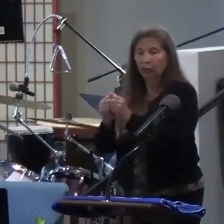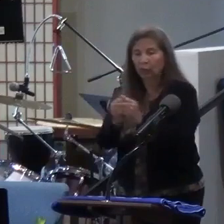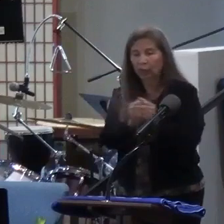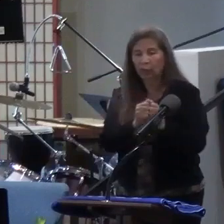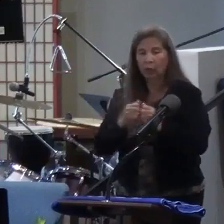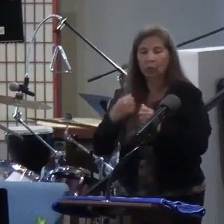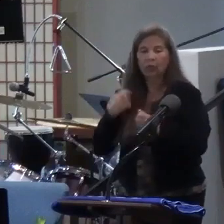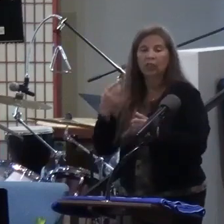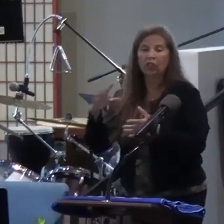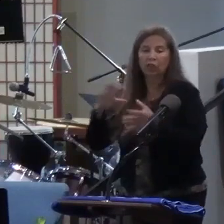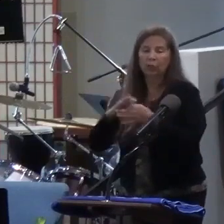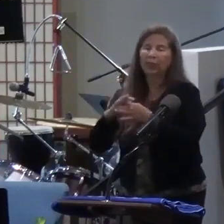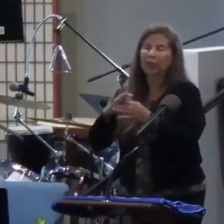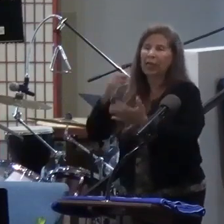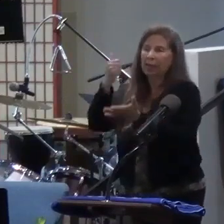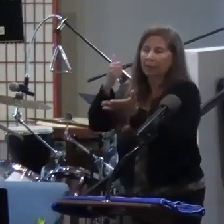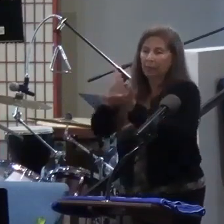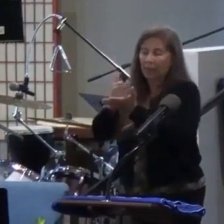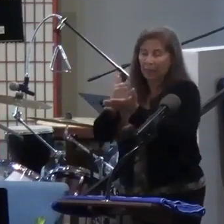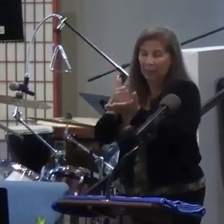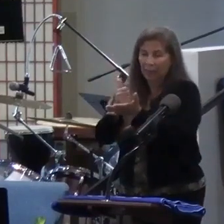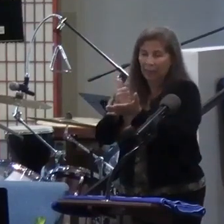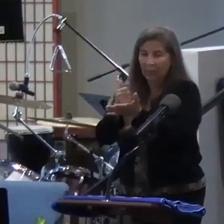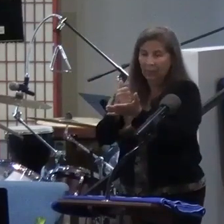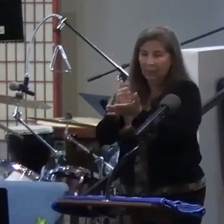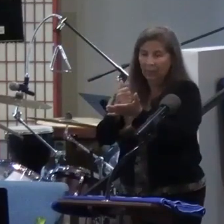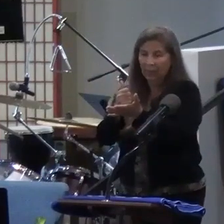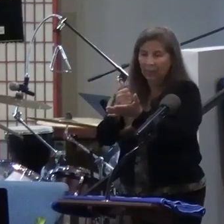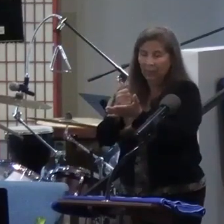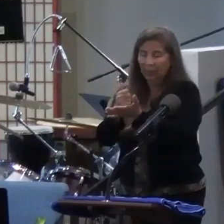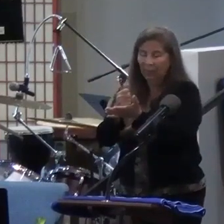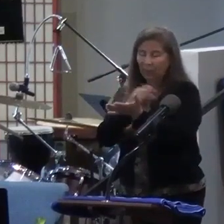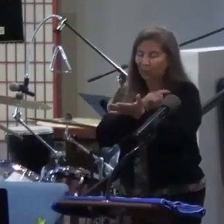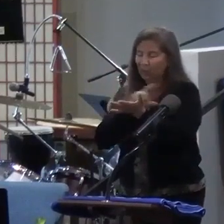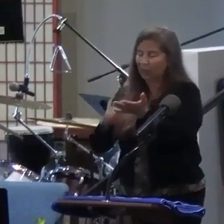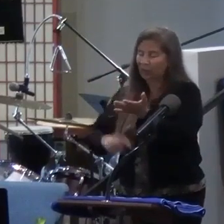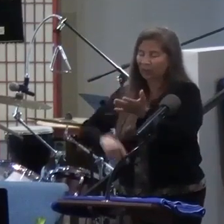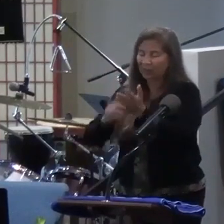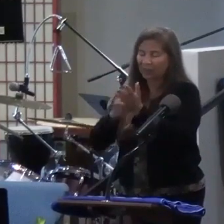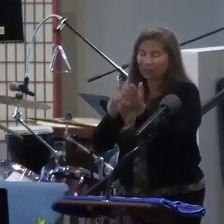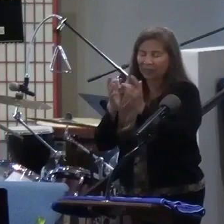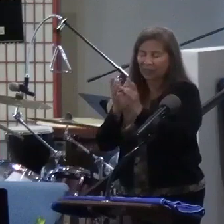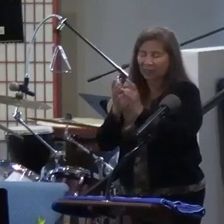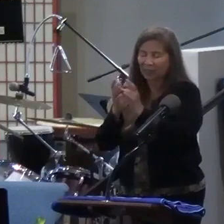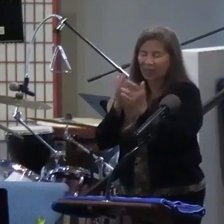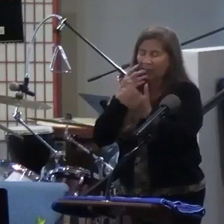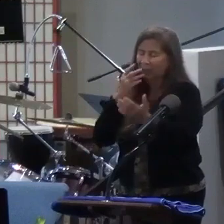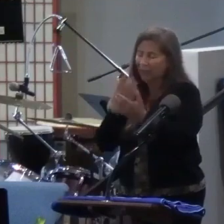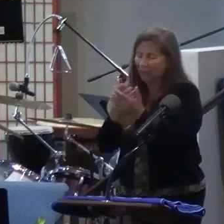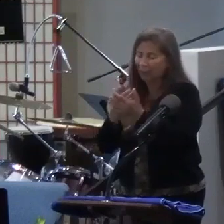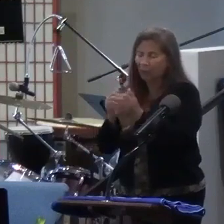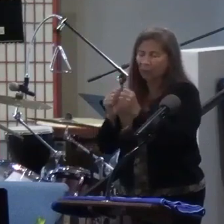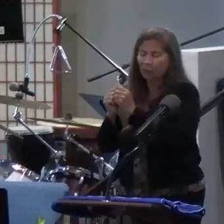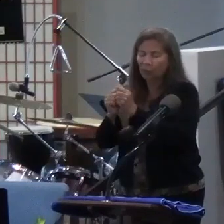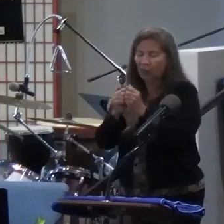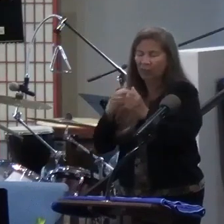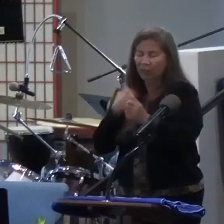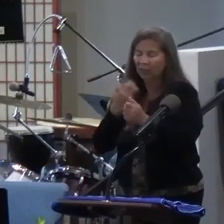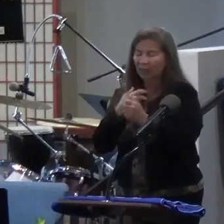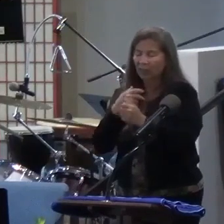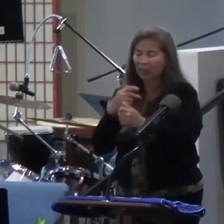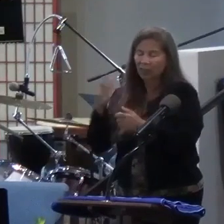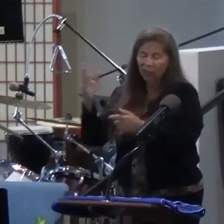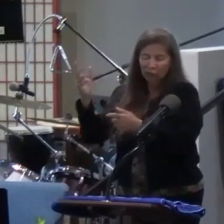we join together, and we say, amen. Amen, Lord Jesus. Thank you for being with us and cheering us forward.